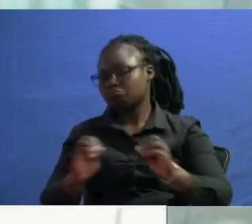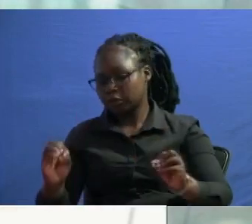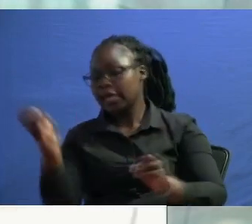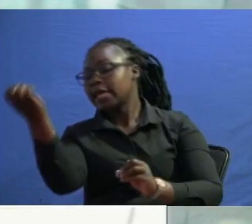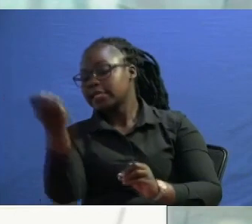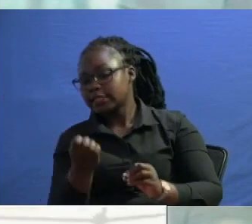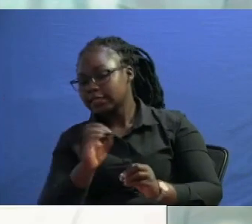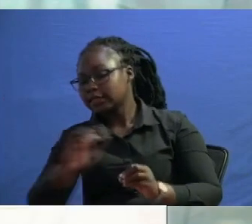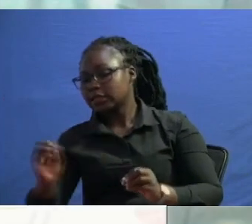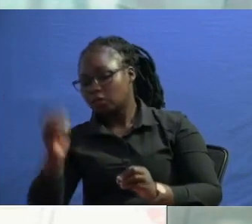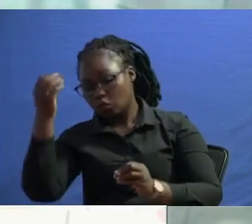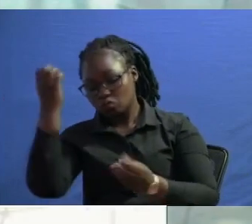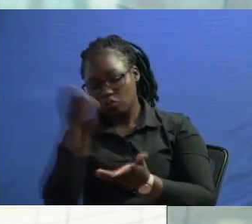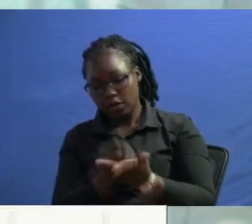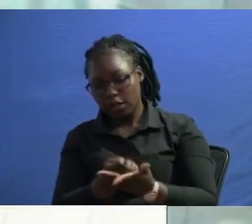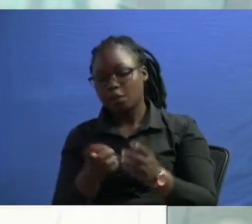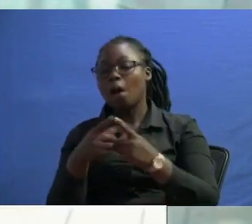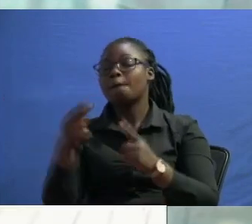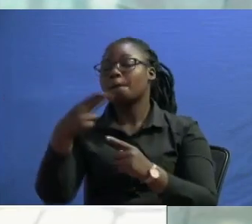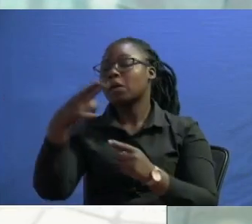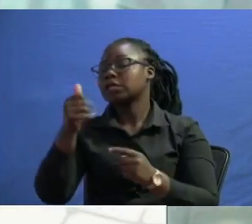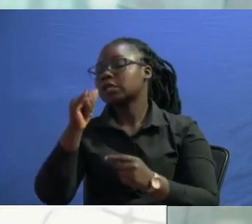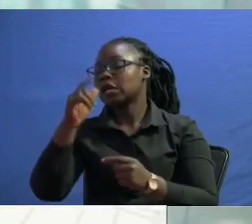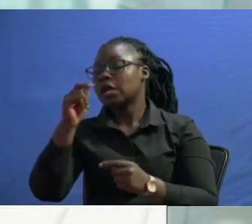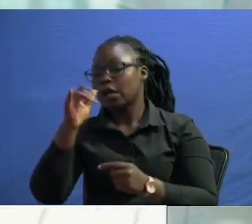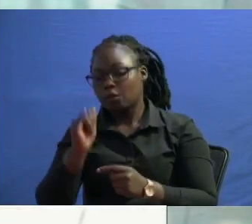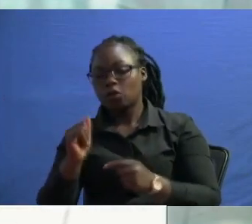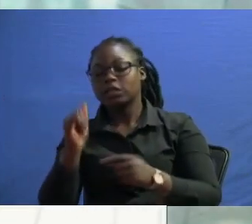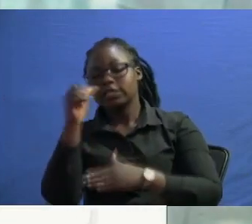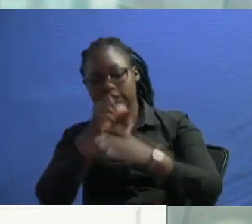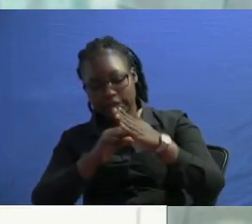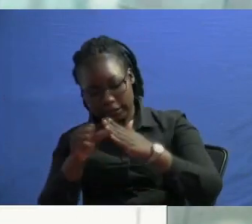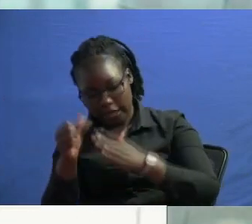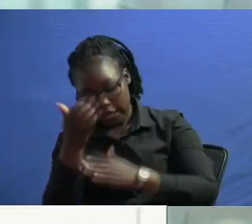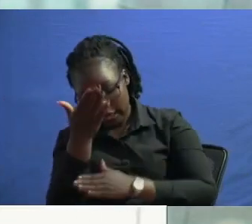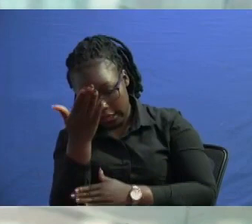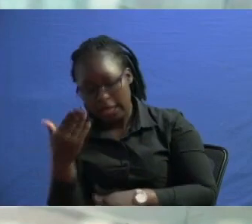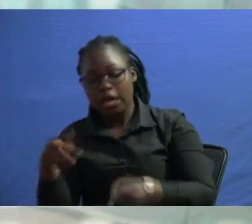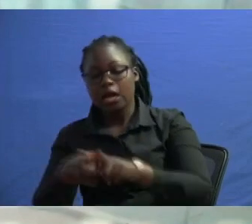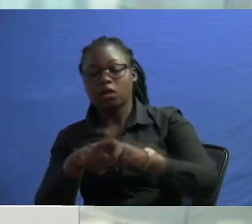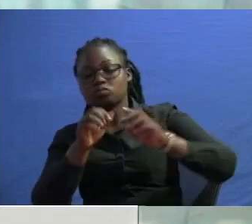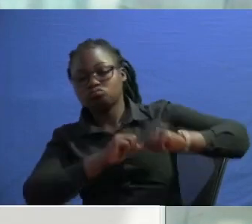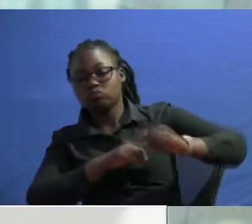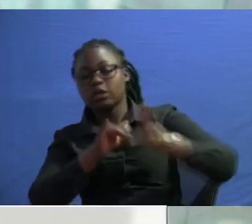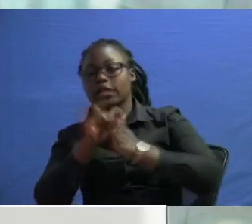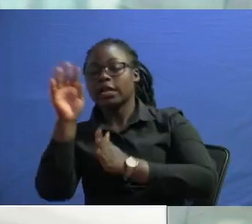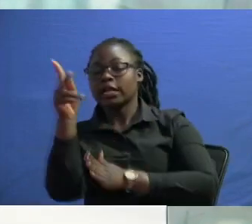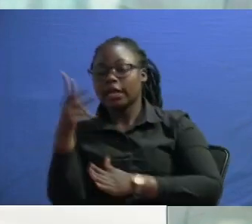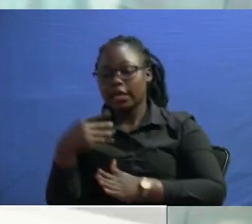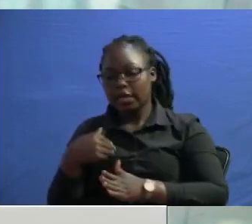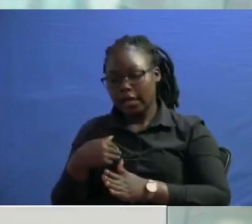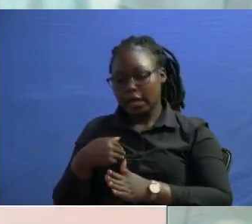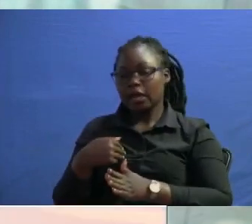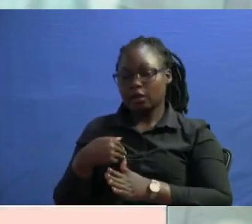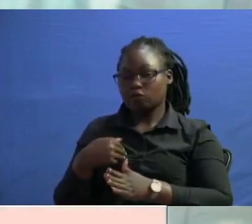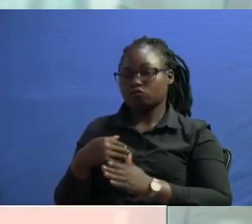things stand the haiti anarchy is at the peak and the agreement that kenya as a state has